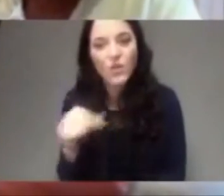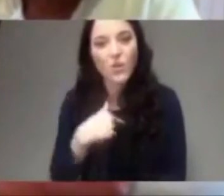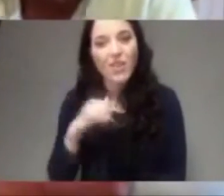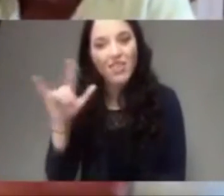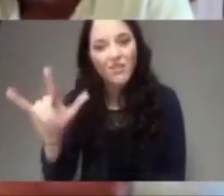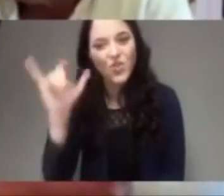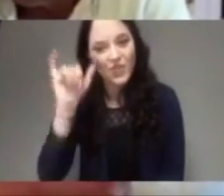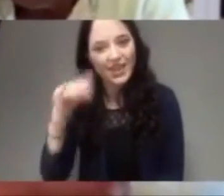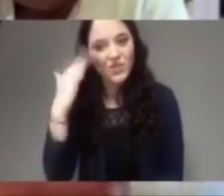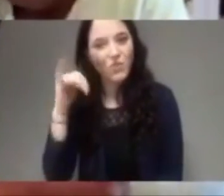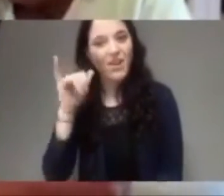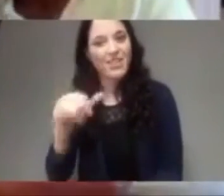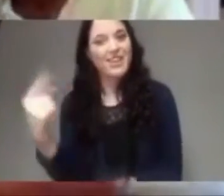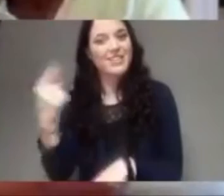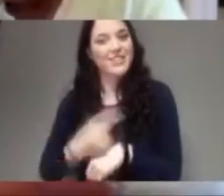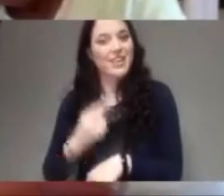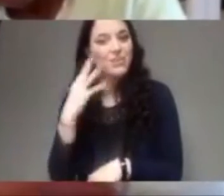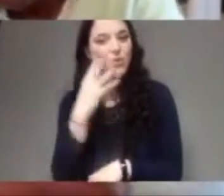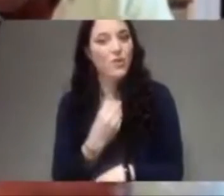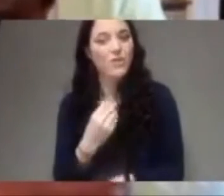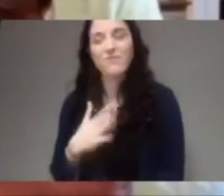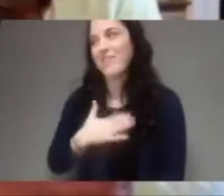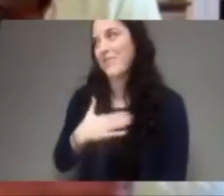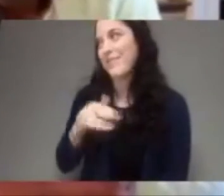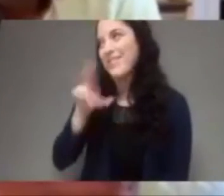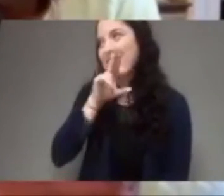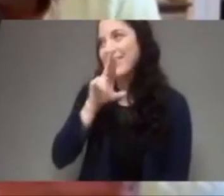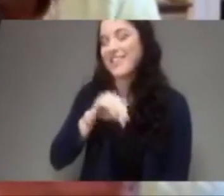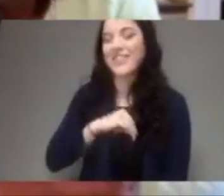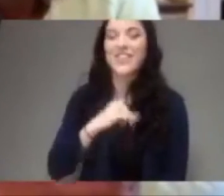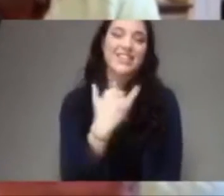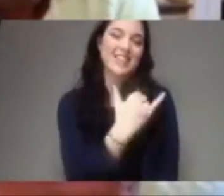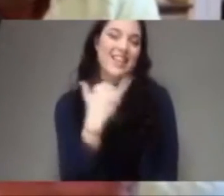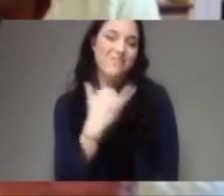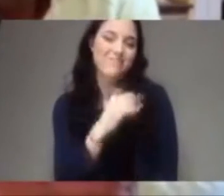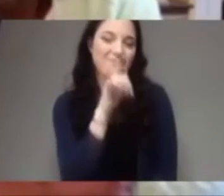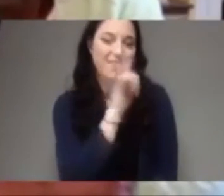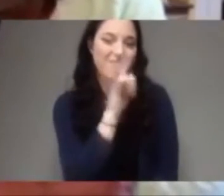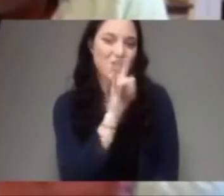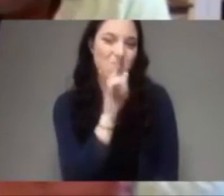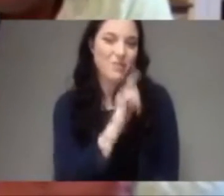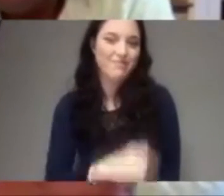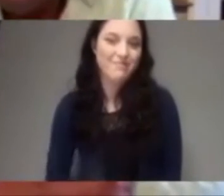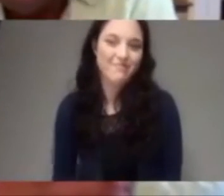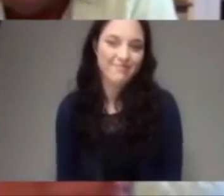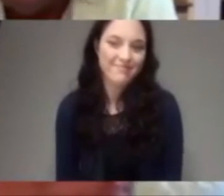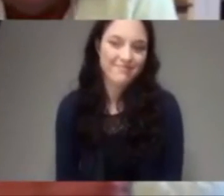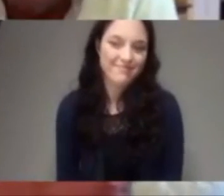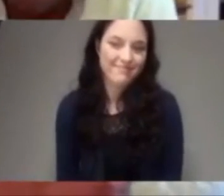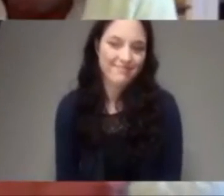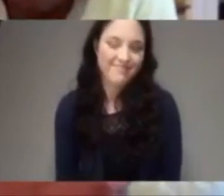Happy Thanksgiving. Happy Thanksgiving. Thank you. Same to you. I love you. Thank you. Bye-bye. Bye-bye. you.